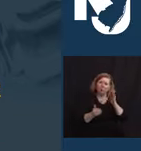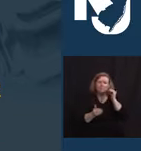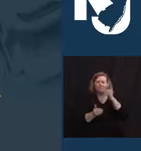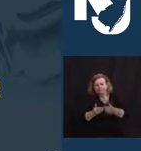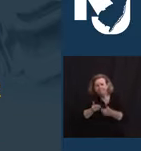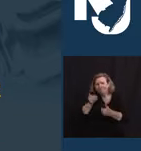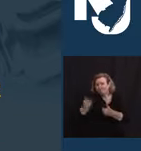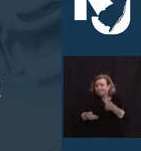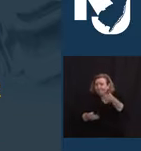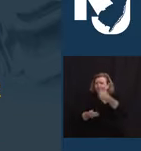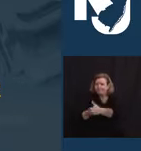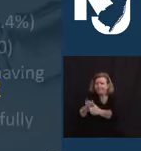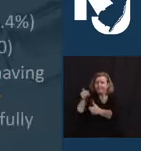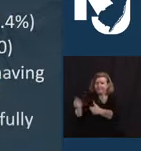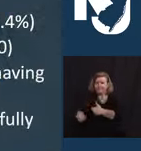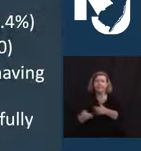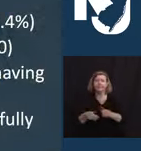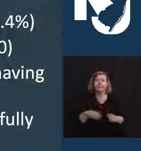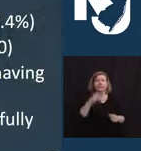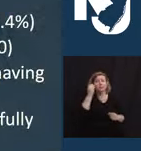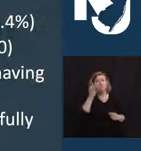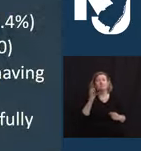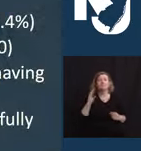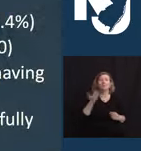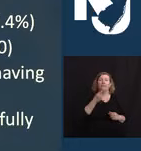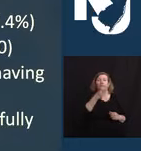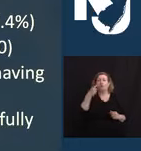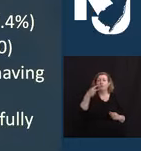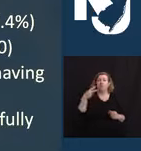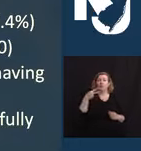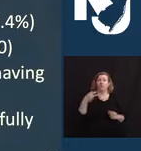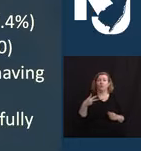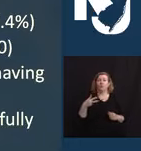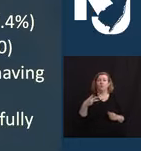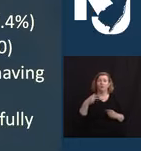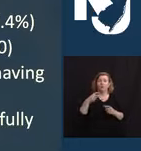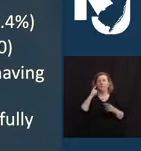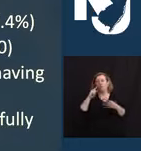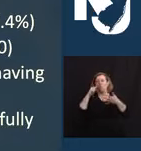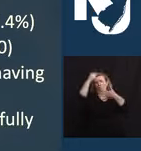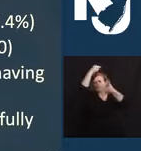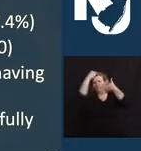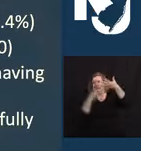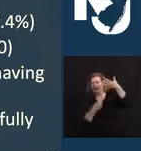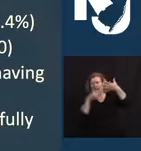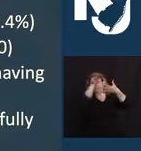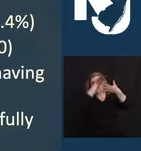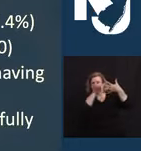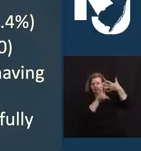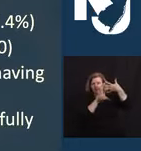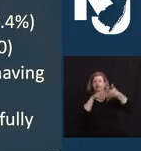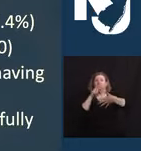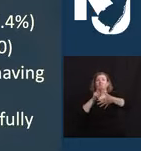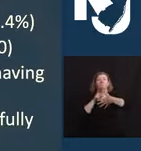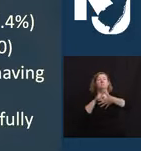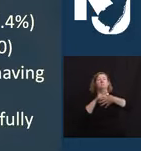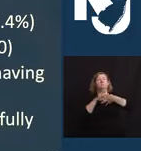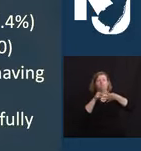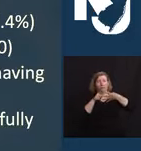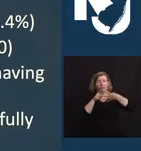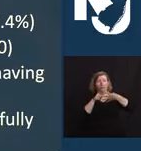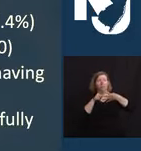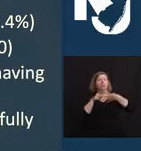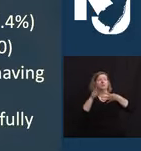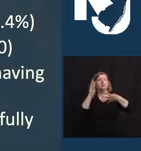we continue to rank among the very top in the nation in the four key metrics for evaluating our vaccination program. The